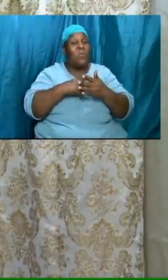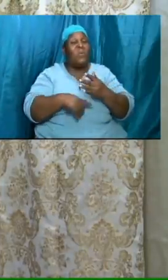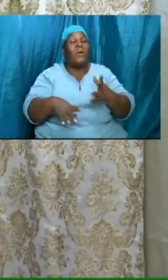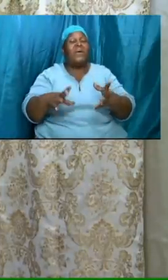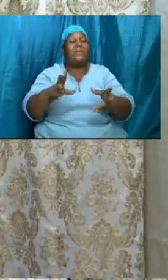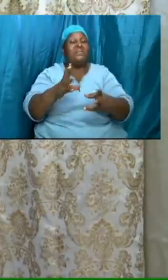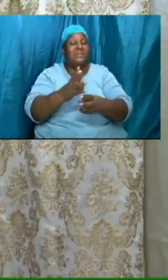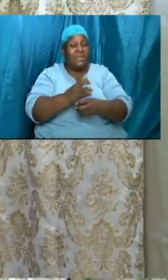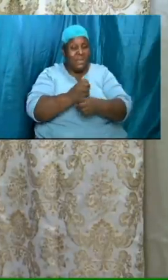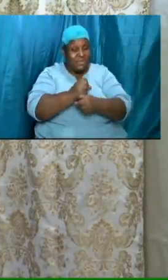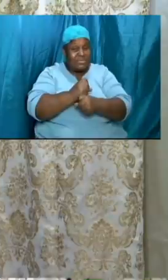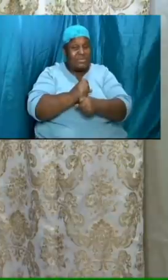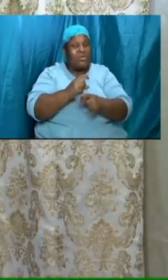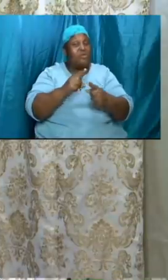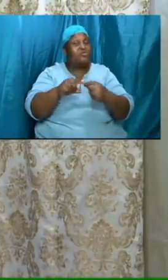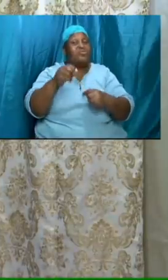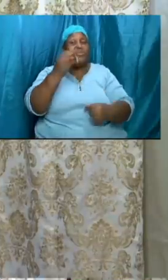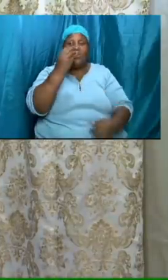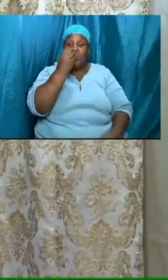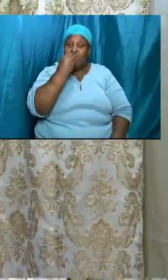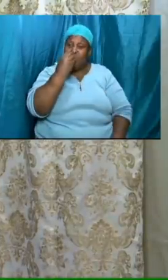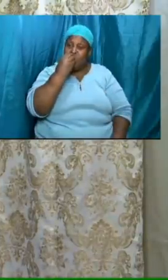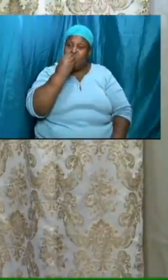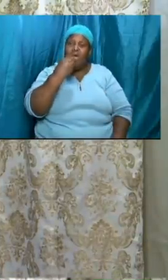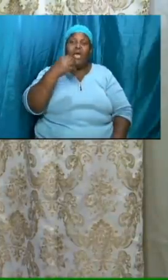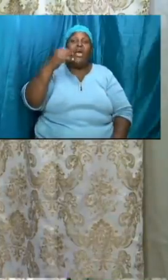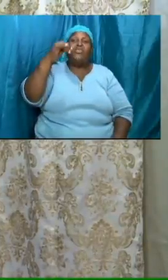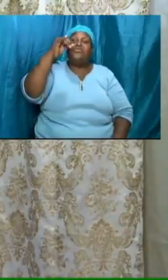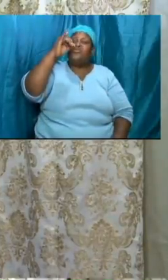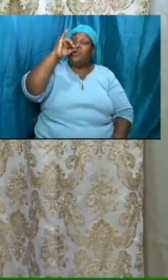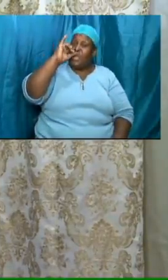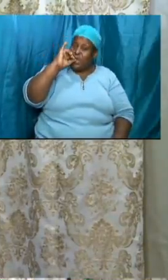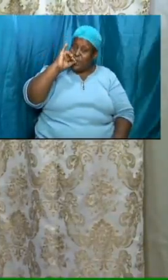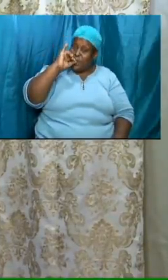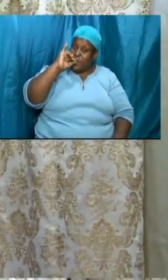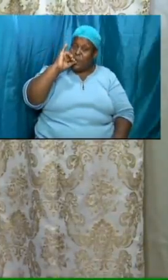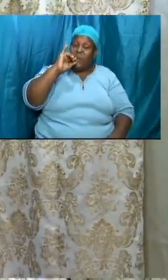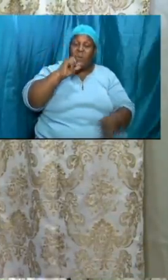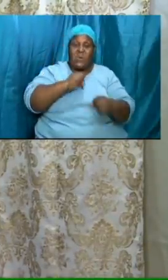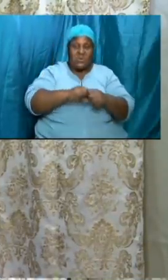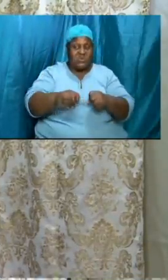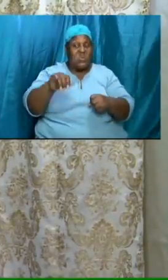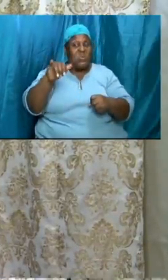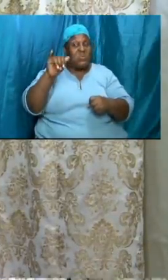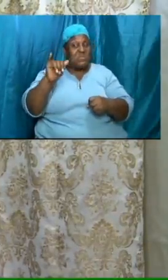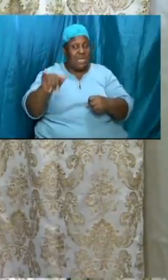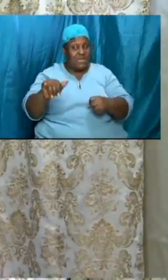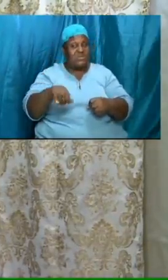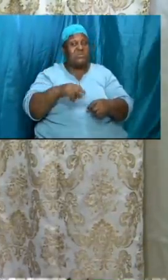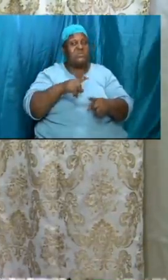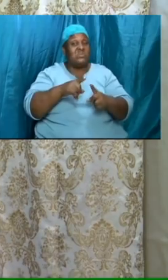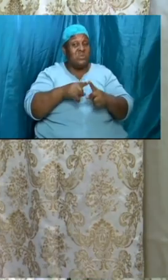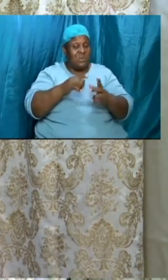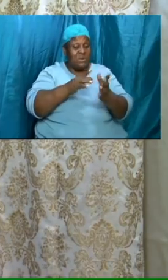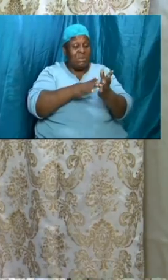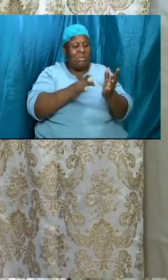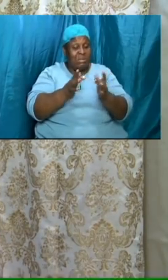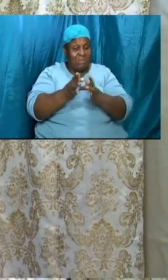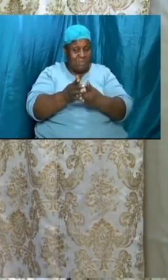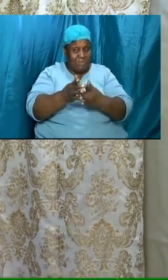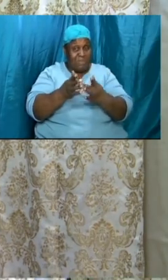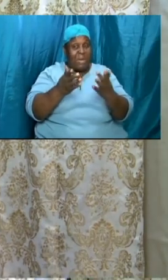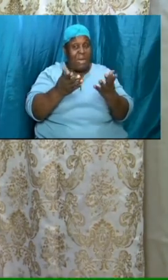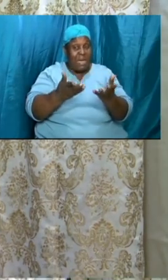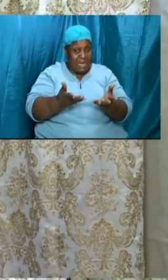to eat and to drink so that when the bible because this is one of the questions that